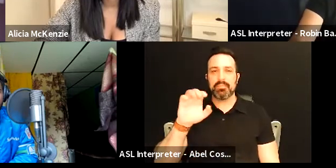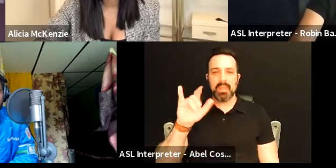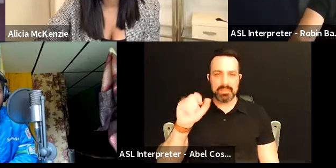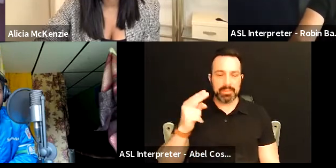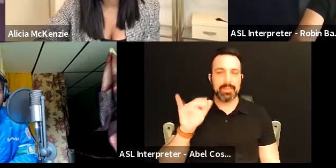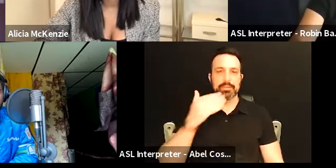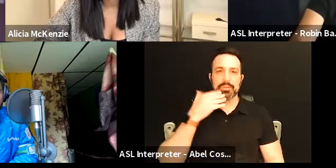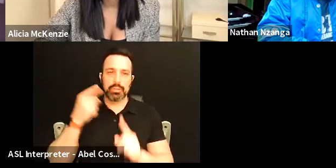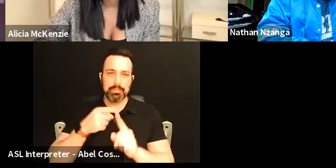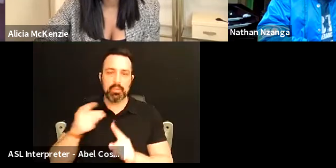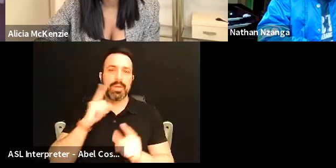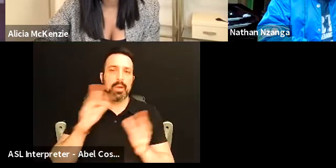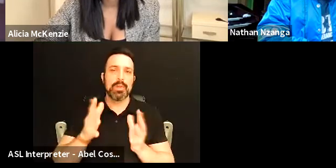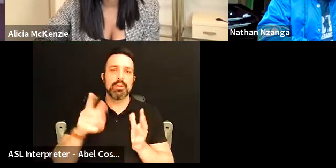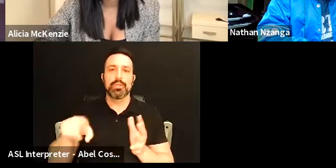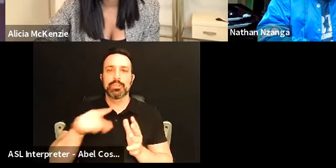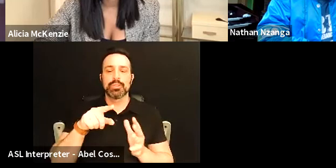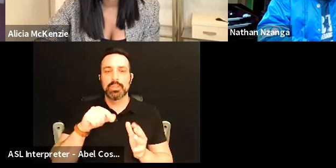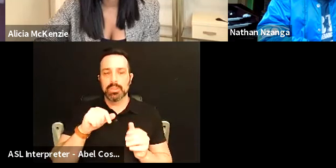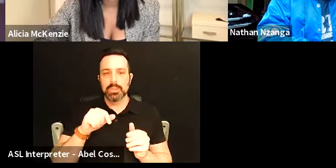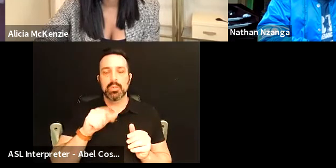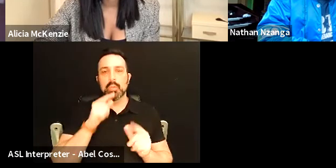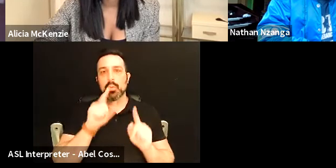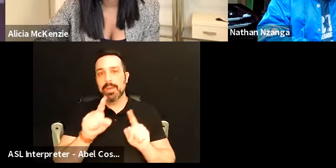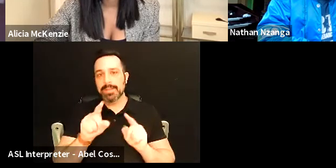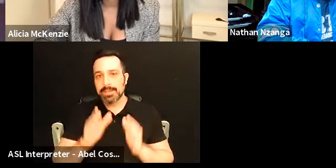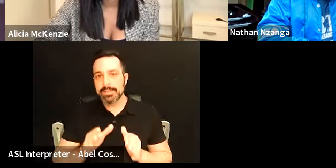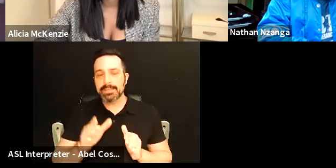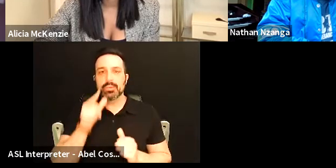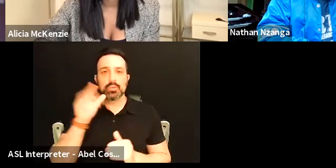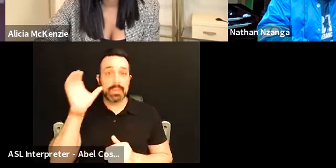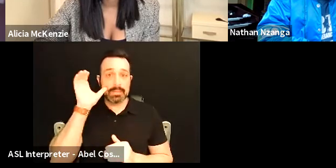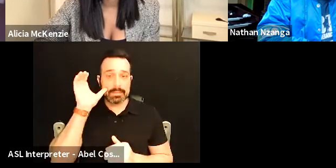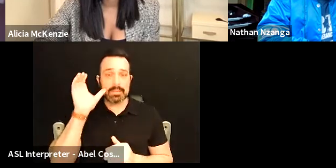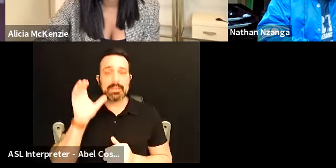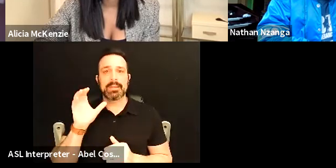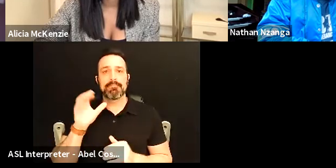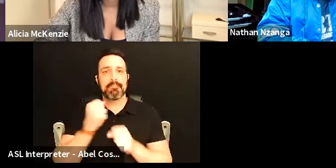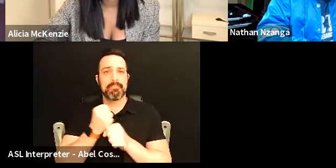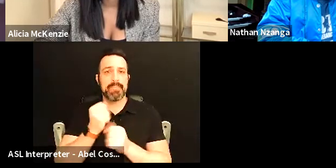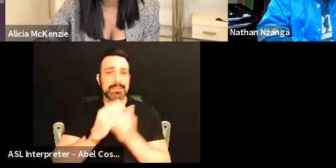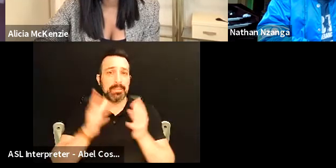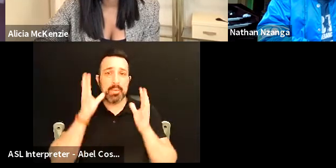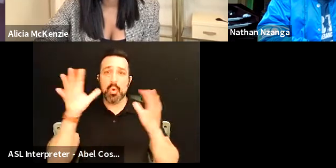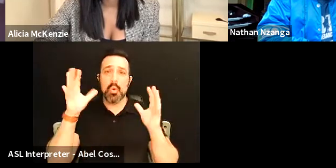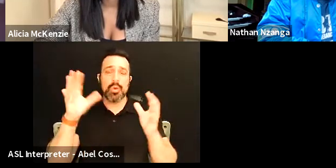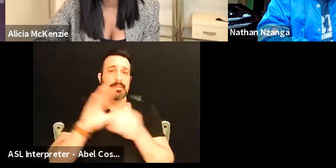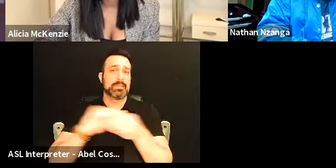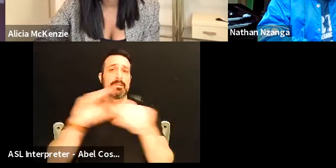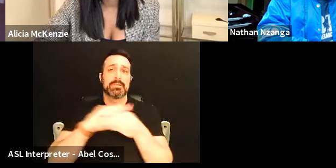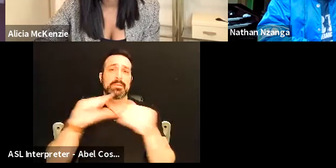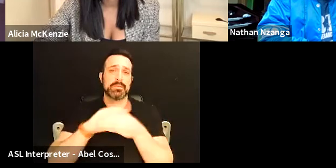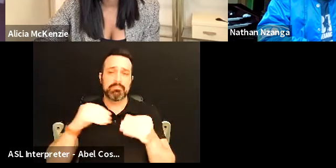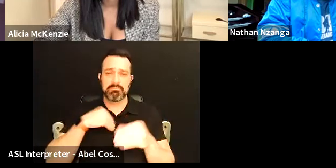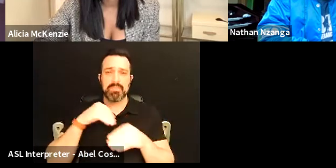i i will just encourage panelists or panelists attendees and people who are listening um to make some noise too you know i i've been